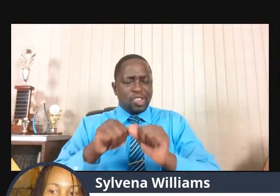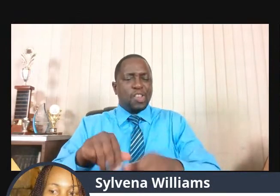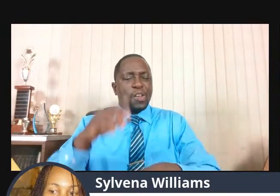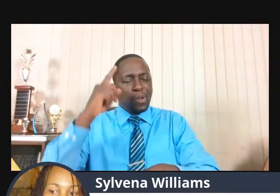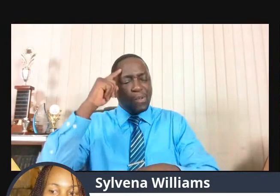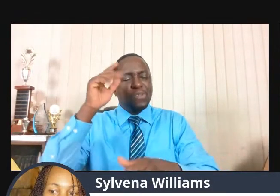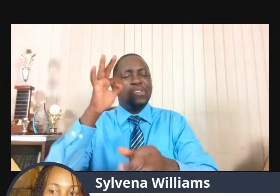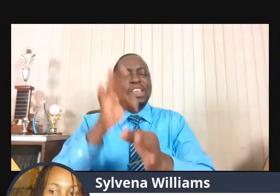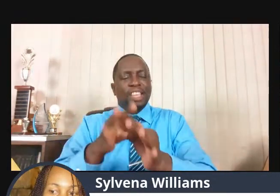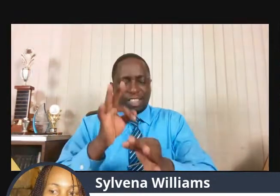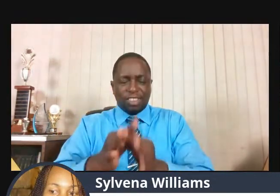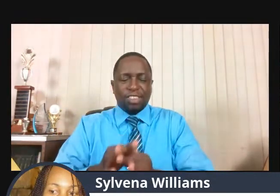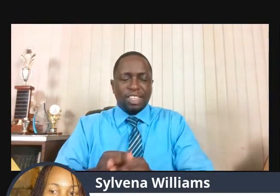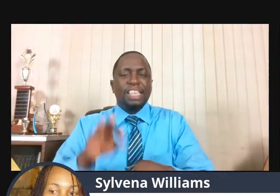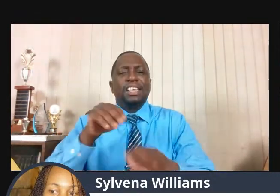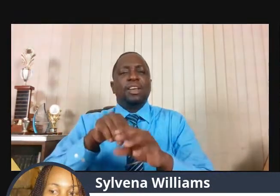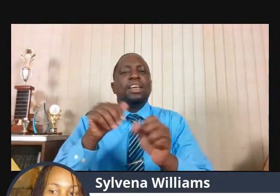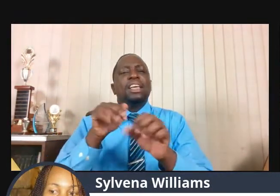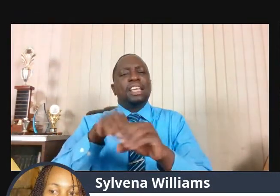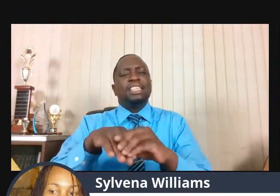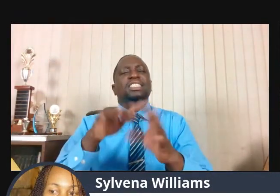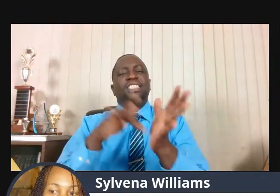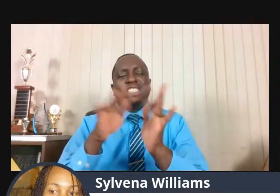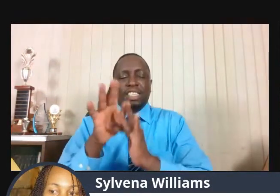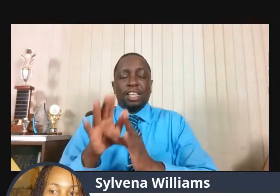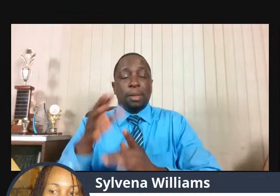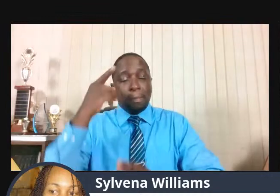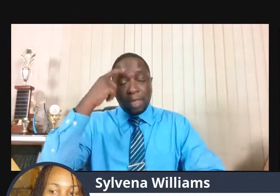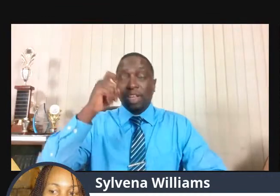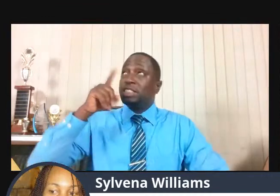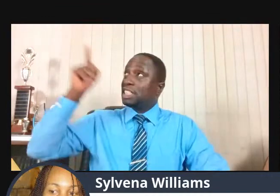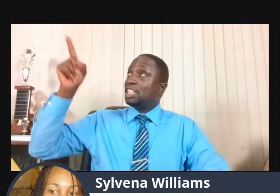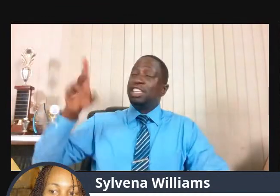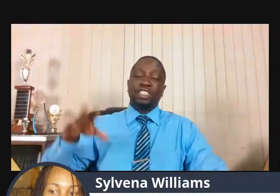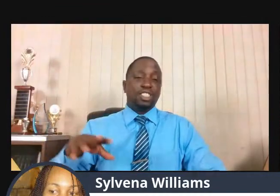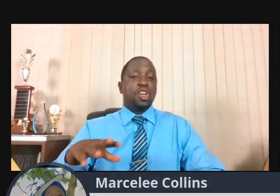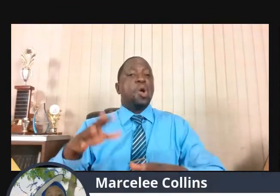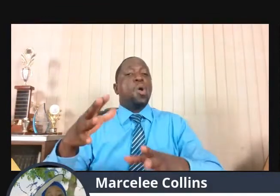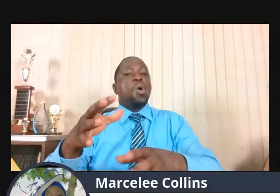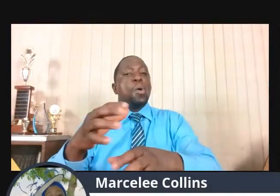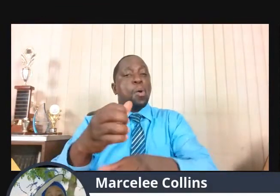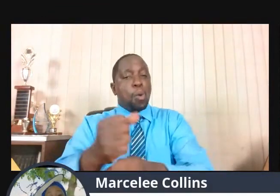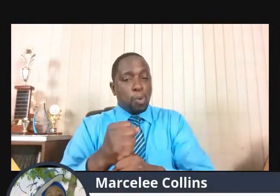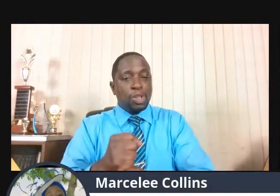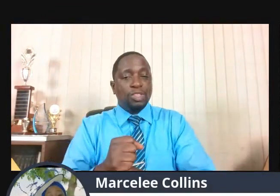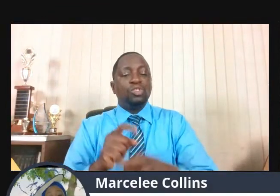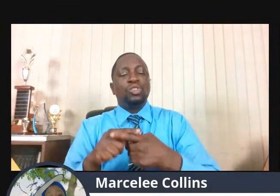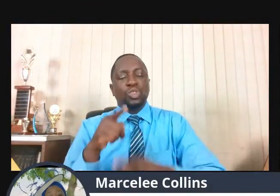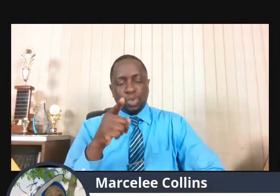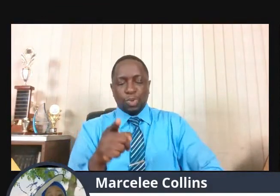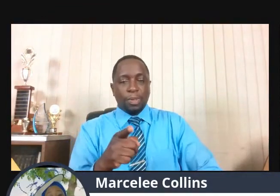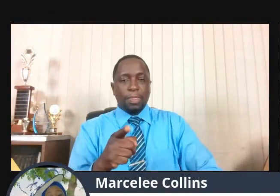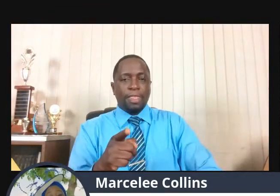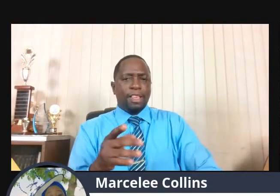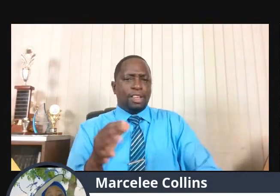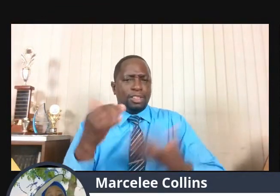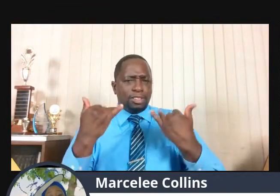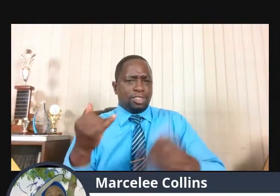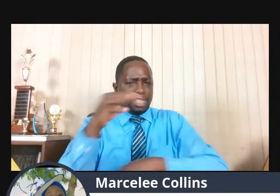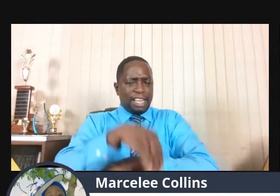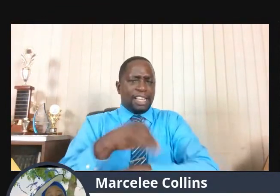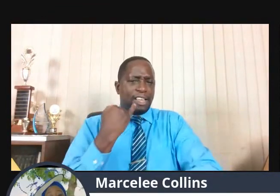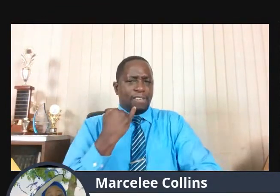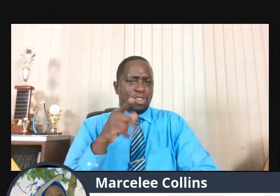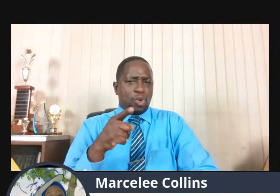holding on to you. If tonight you just want to say, Jesus, I will hold